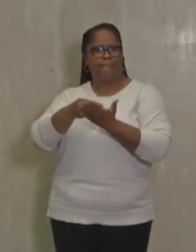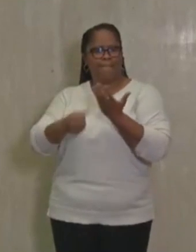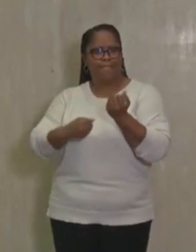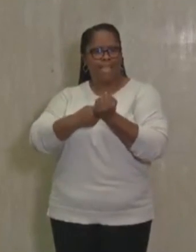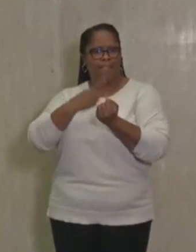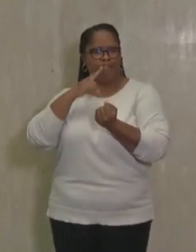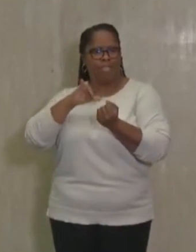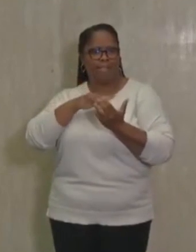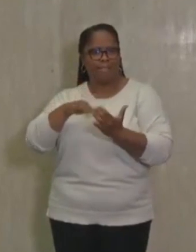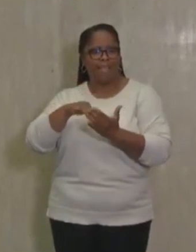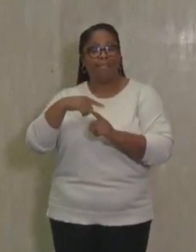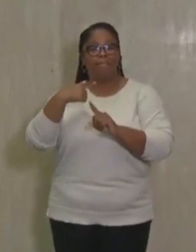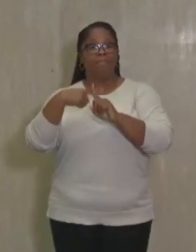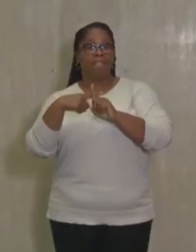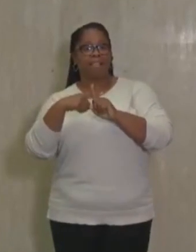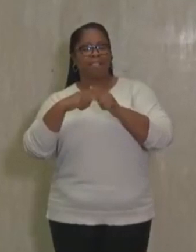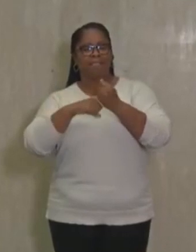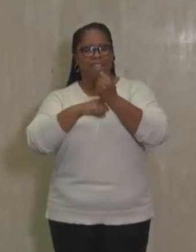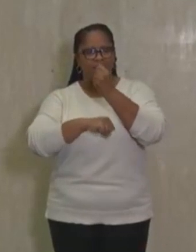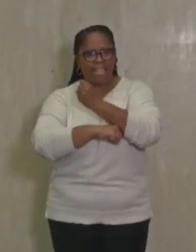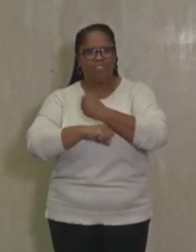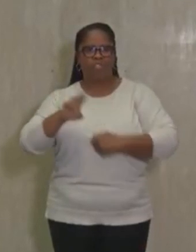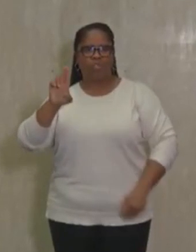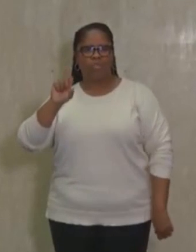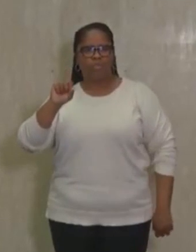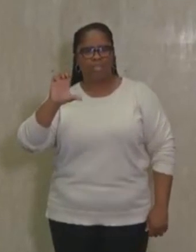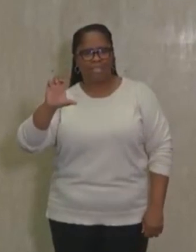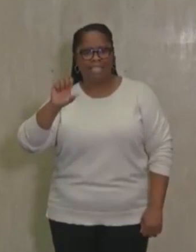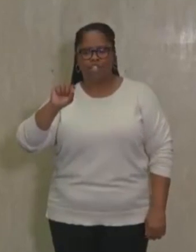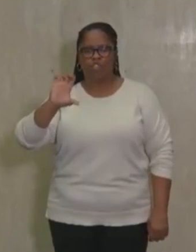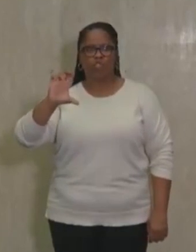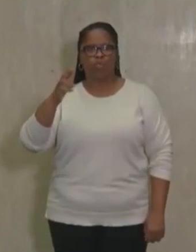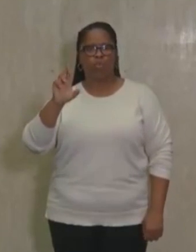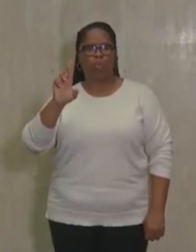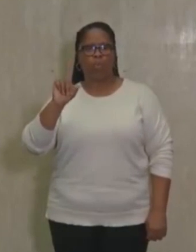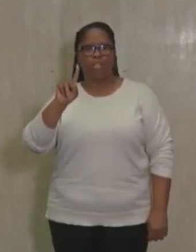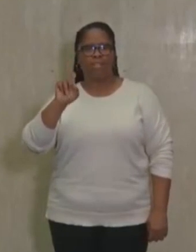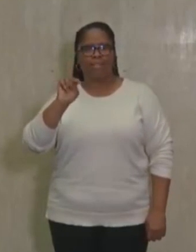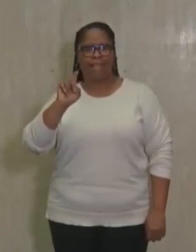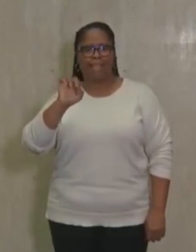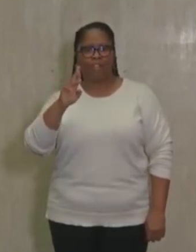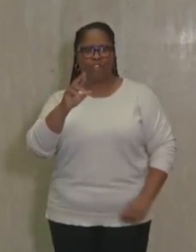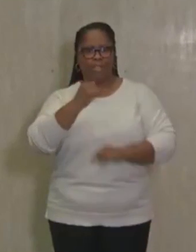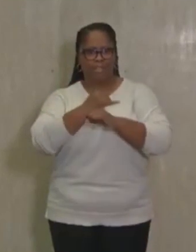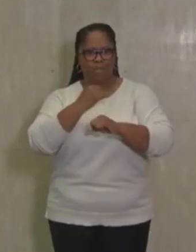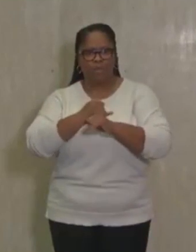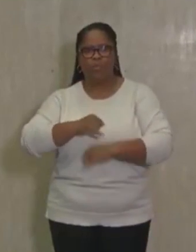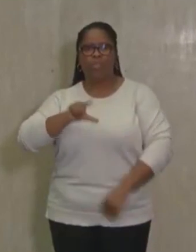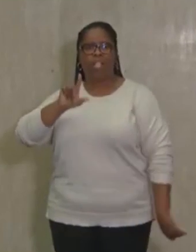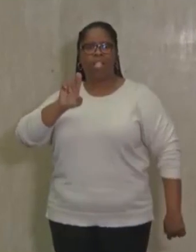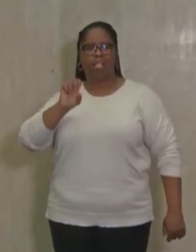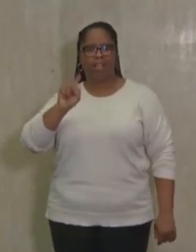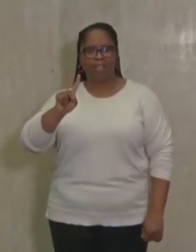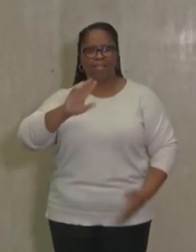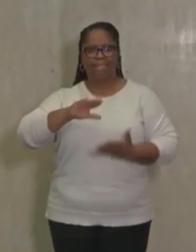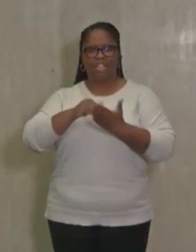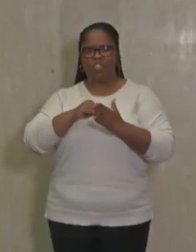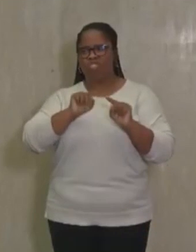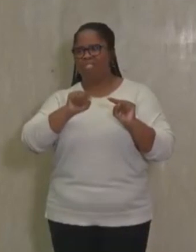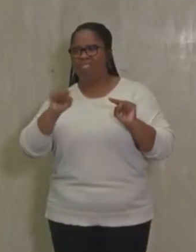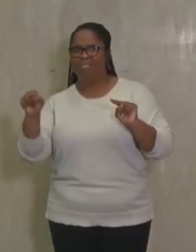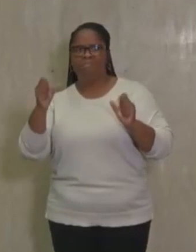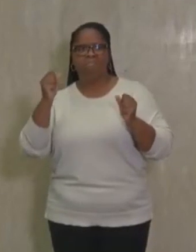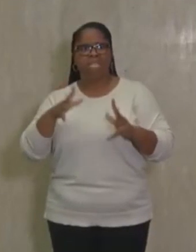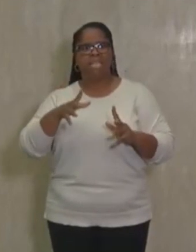well as the Jedell Foundation, the USC Schwarzenegger Institute, USC Lust Center, and many individual